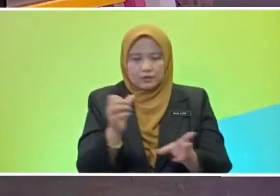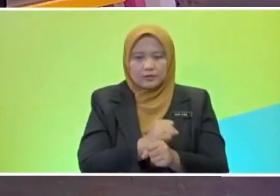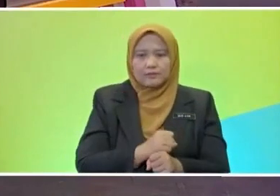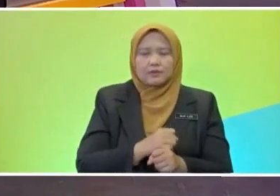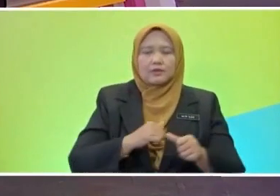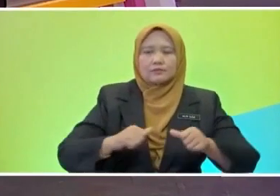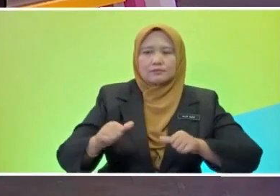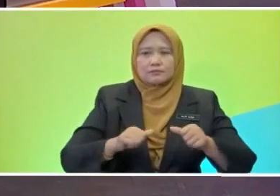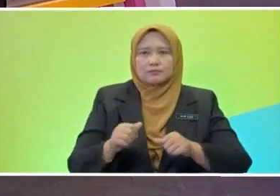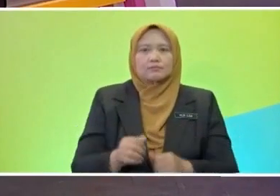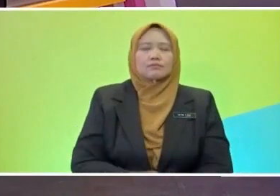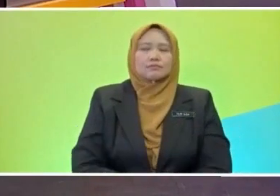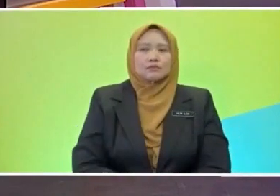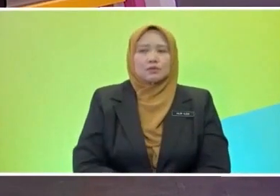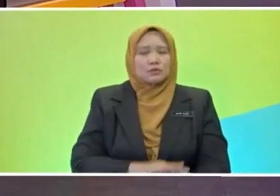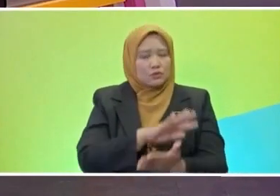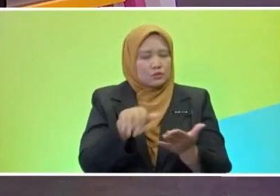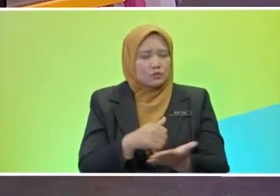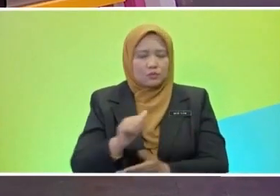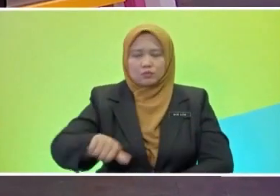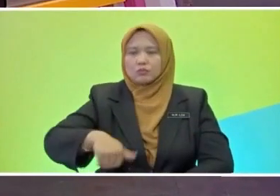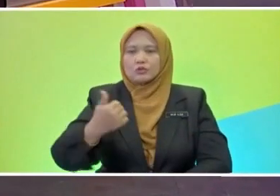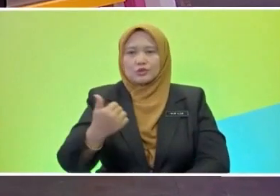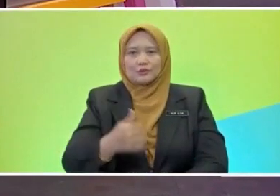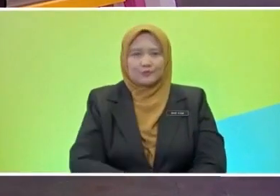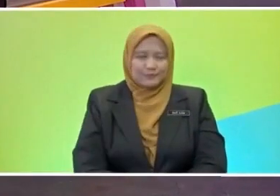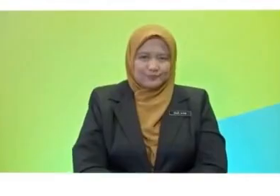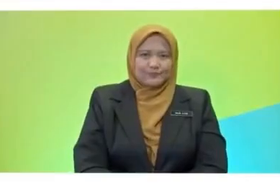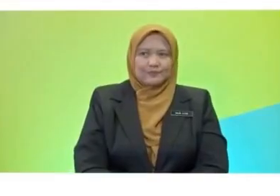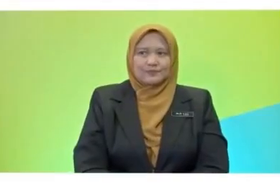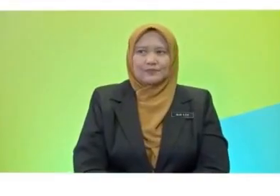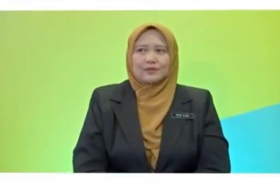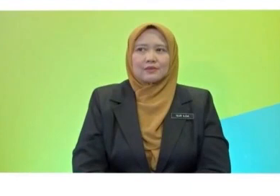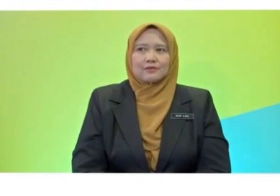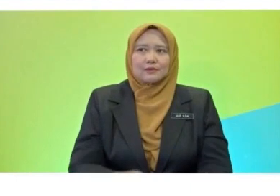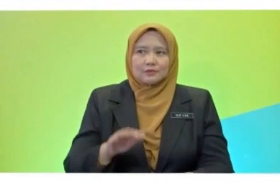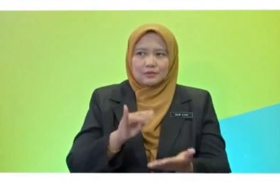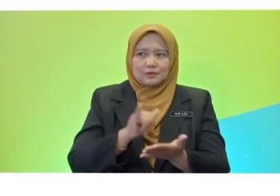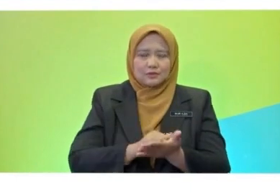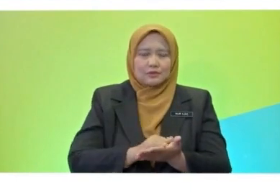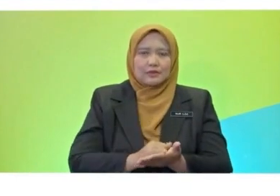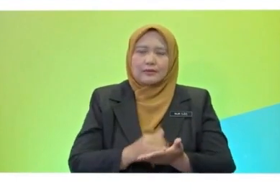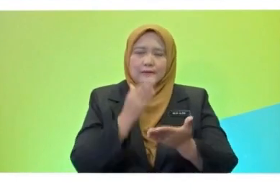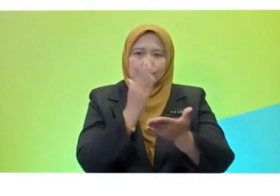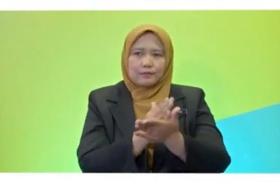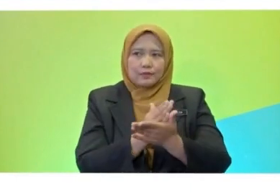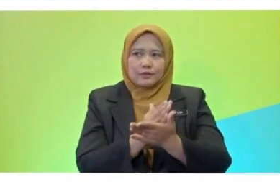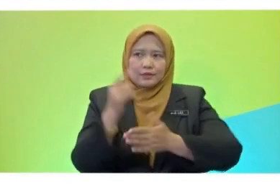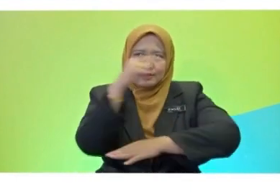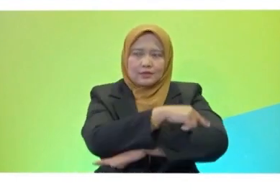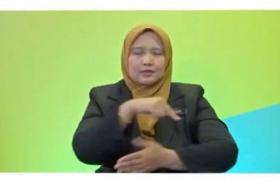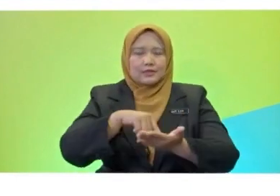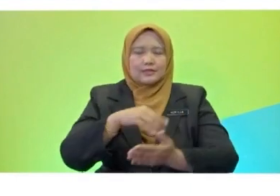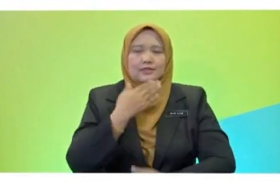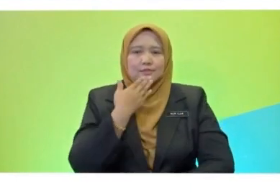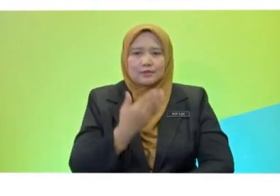teacher? They did superbly well. Superbly well. Good job everyone. And with that, we have come to the end of today's episode. I'd like to say thank you